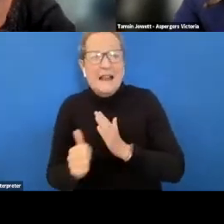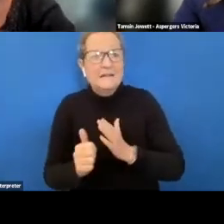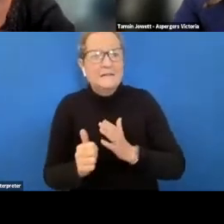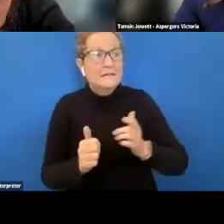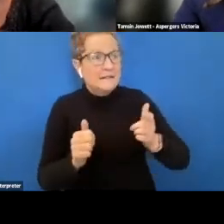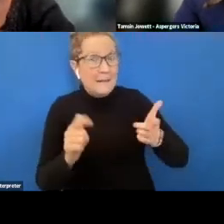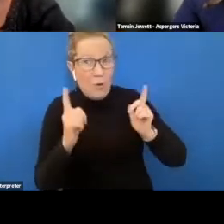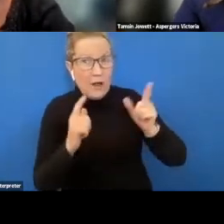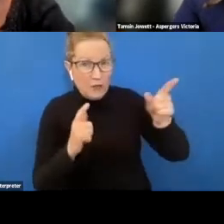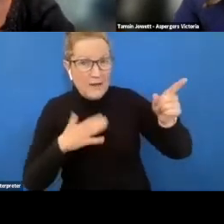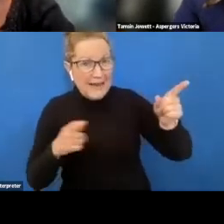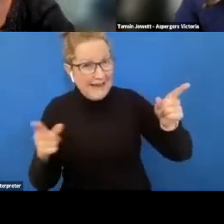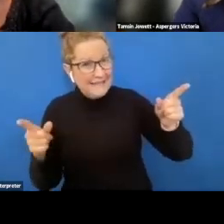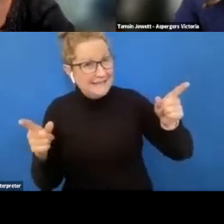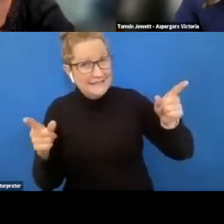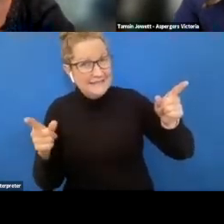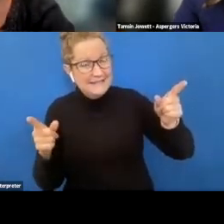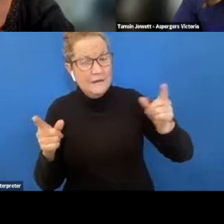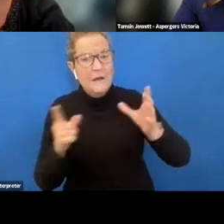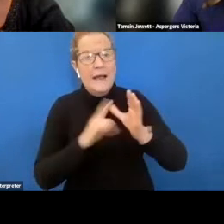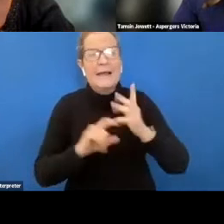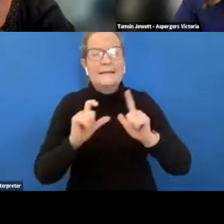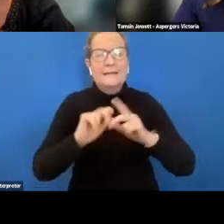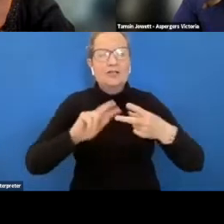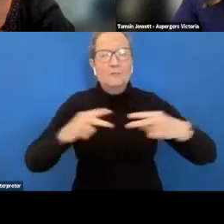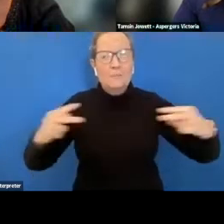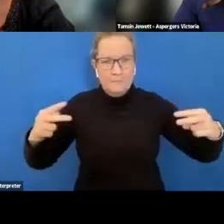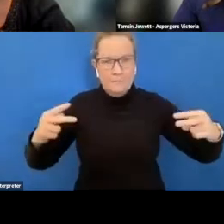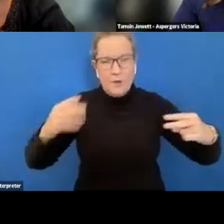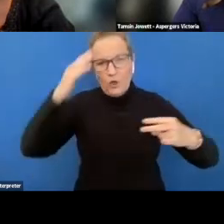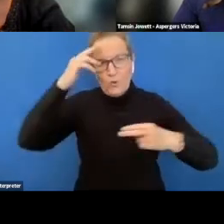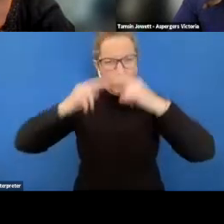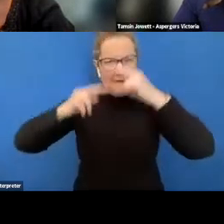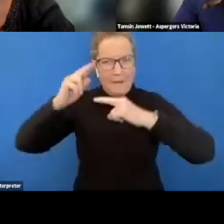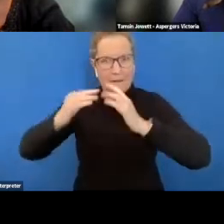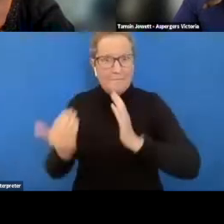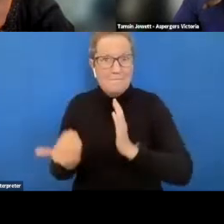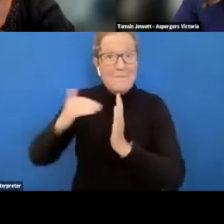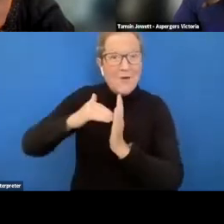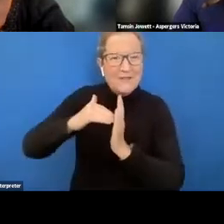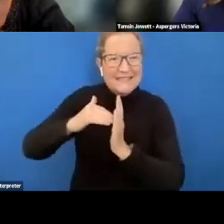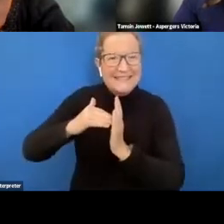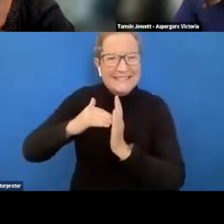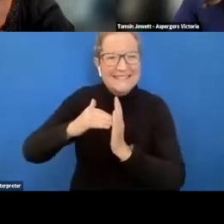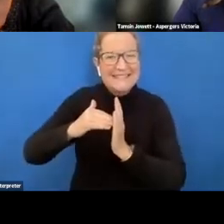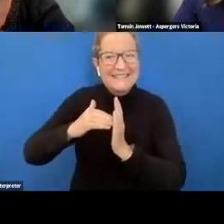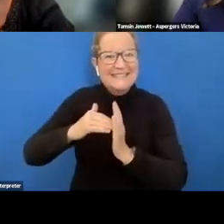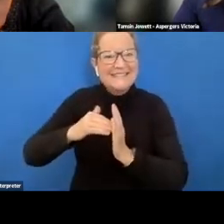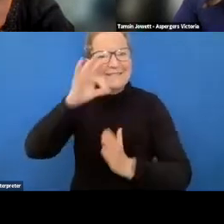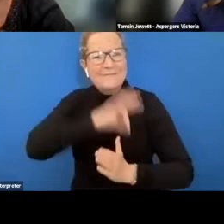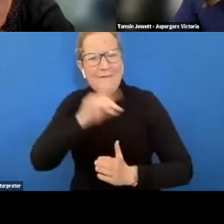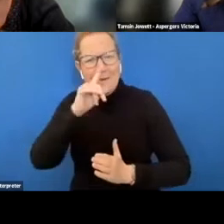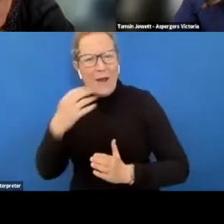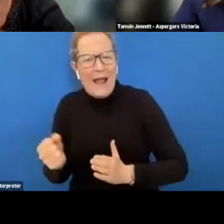um autism is genetic uh neurodevelopmental bonus that people are born with it's a different